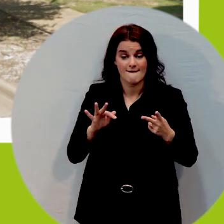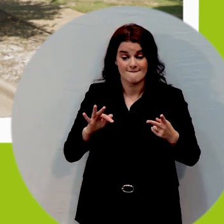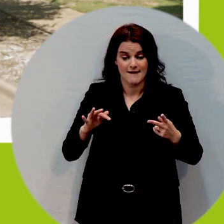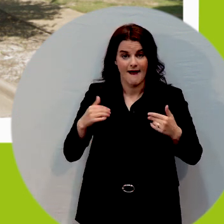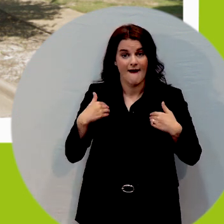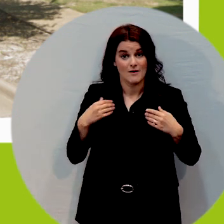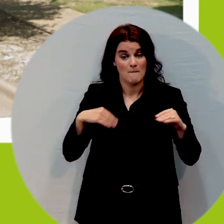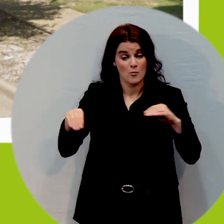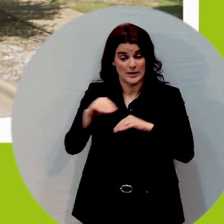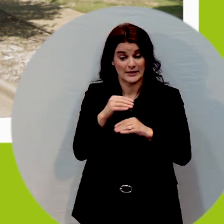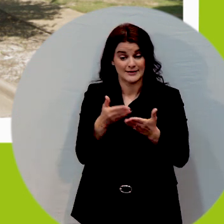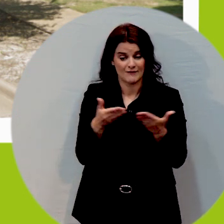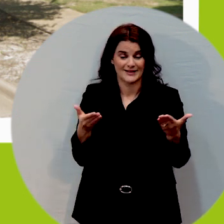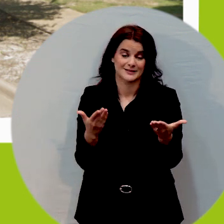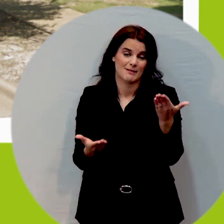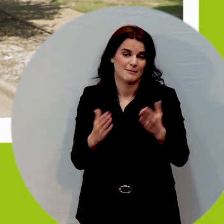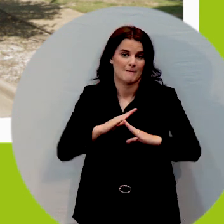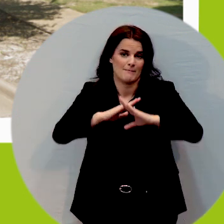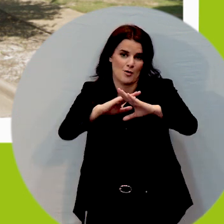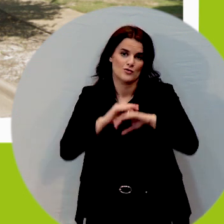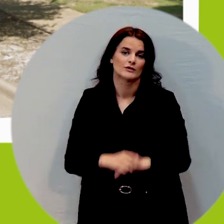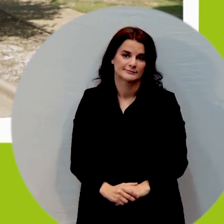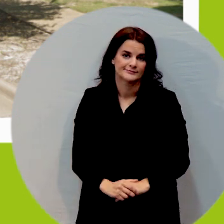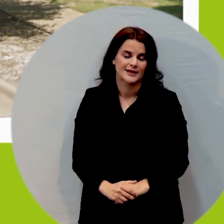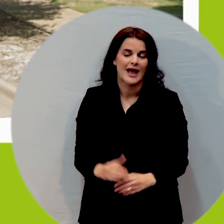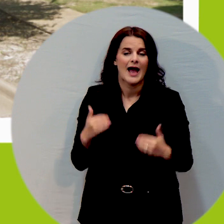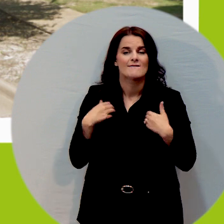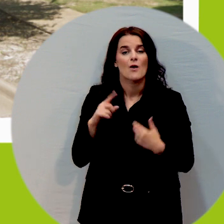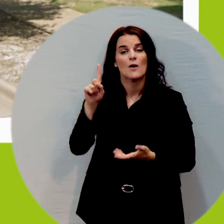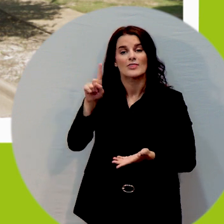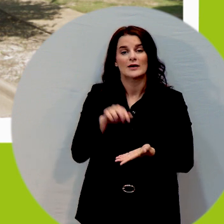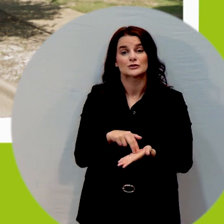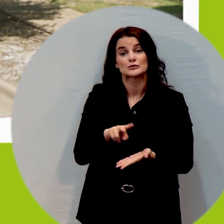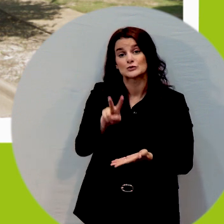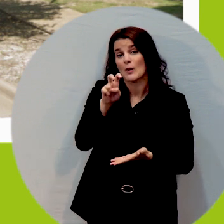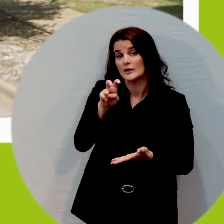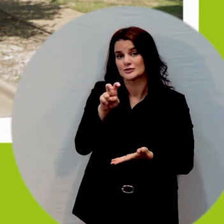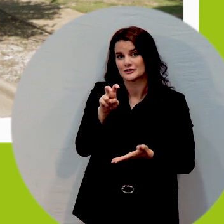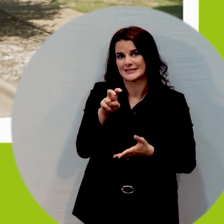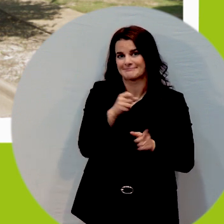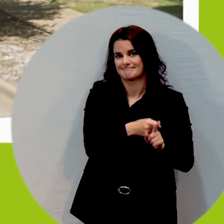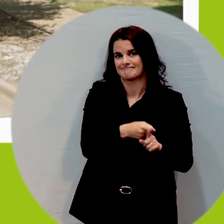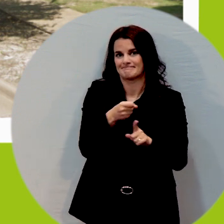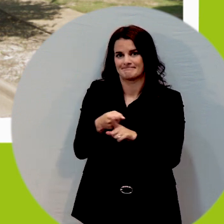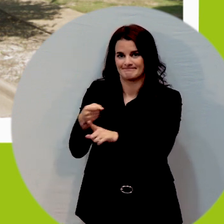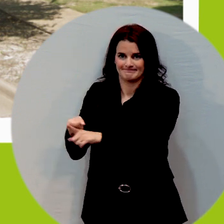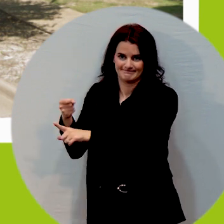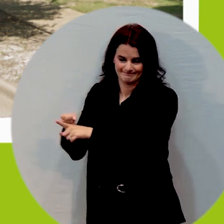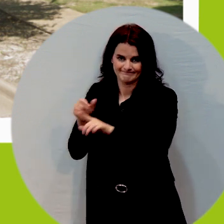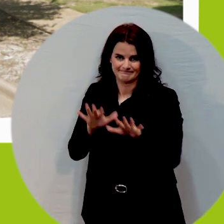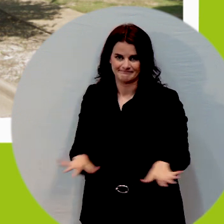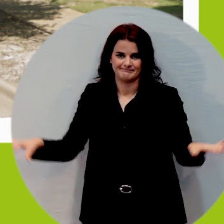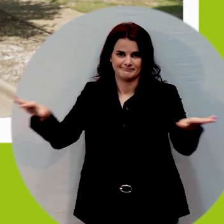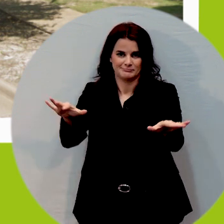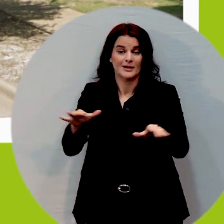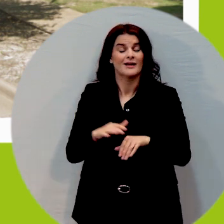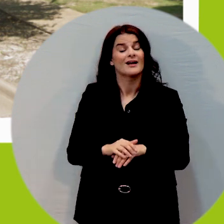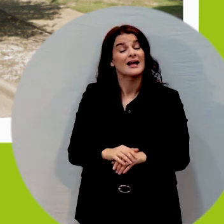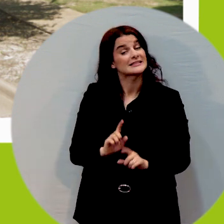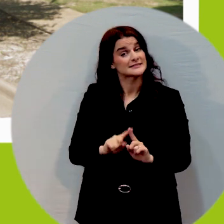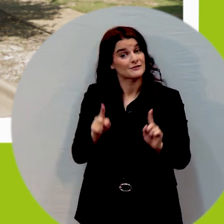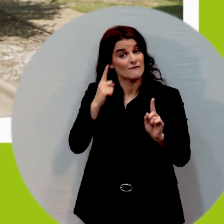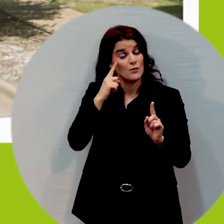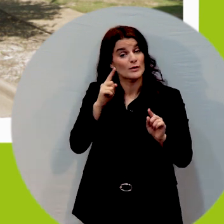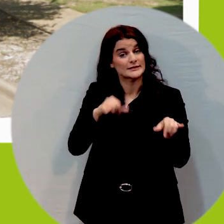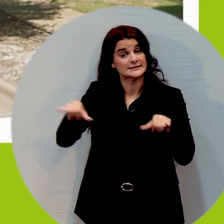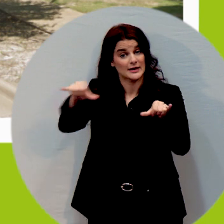collected over 1200 of these instances but again there's a difference between the standard which is a quarter of an inch